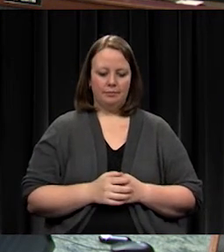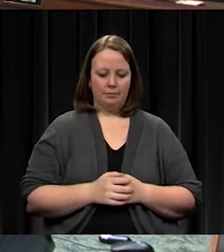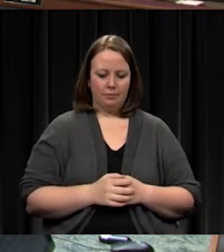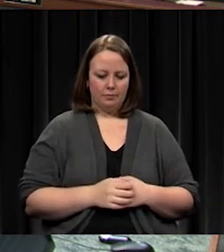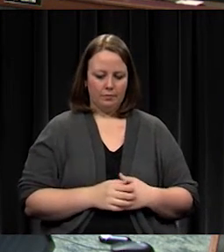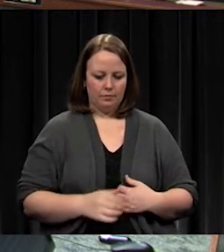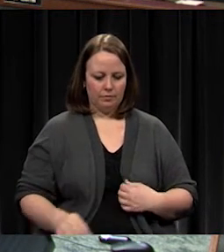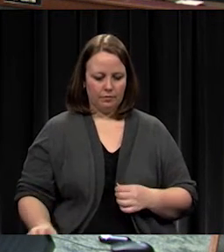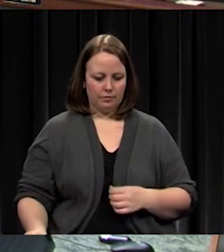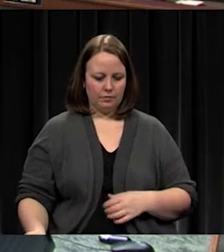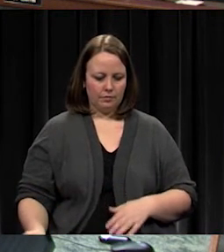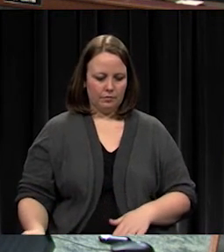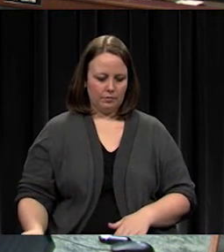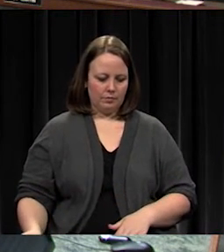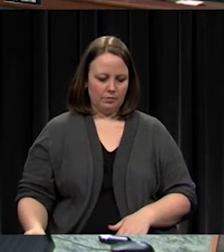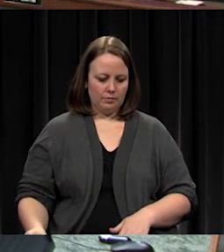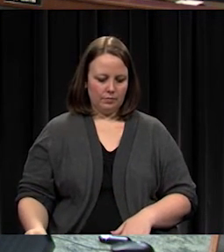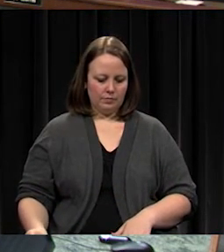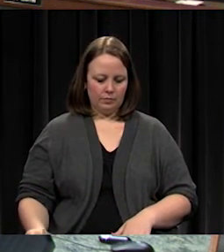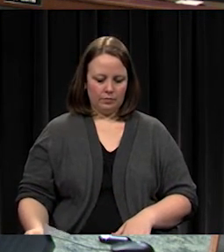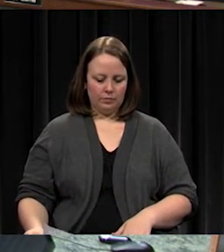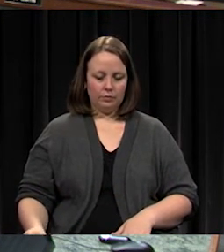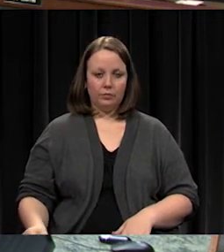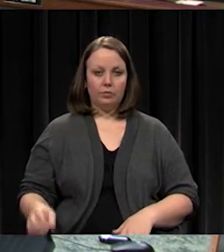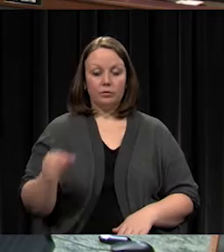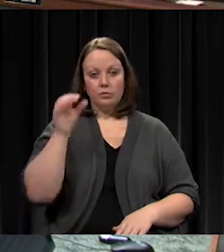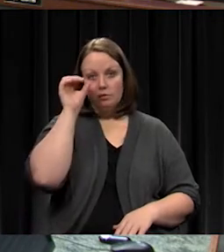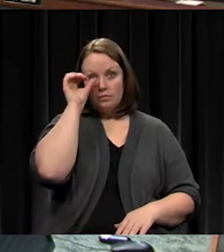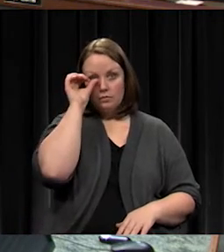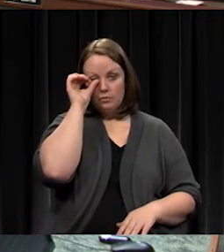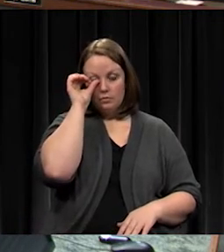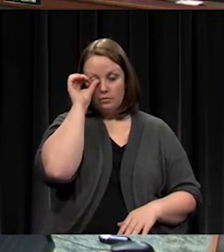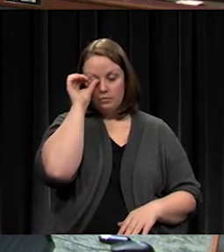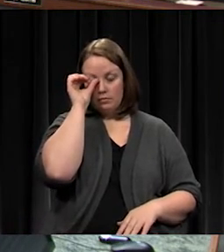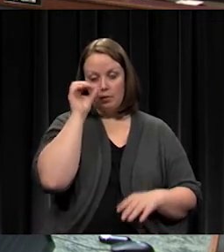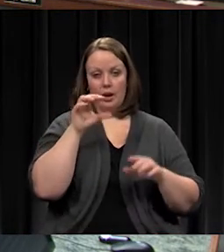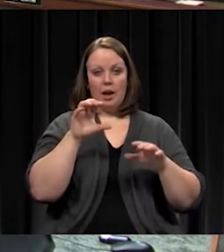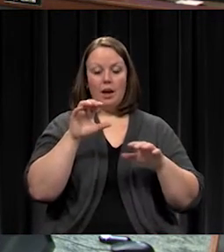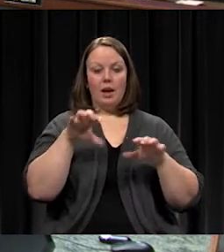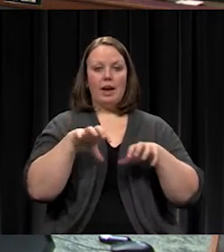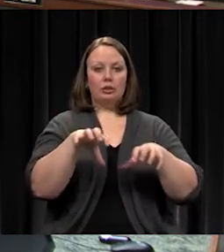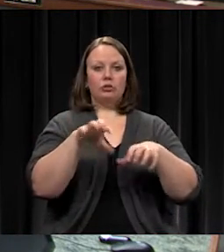Very good. Now we have action bid contracts and agreements.